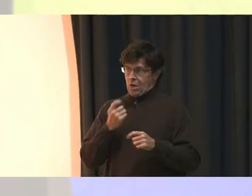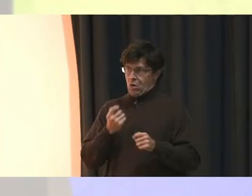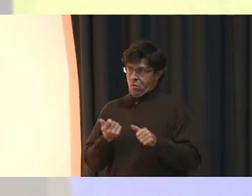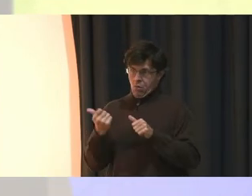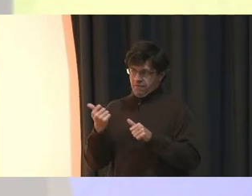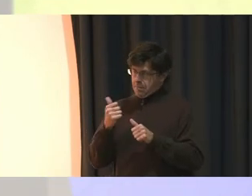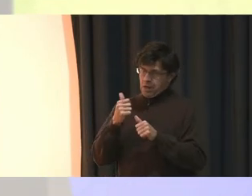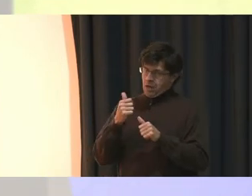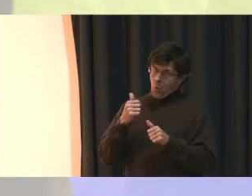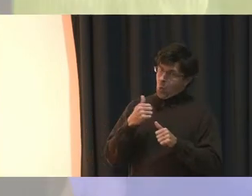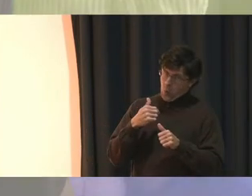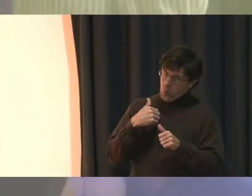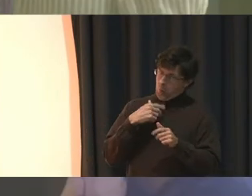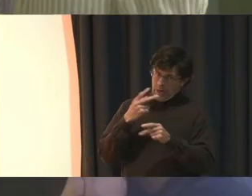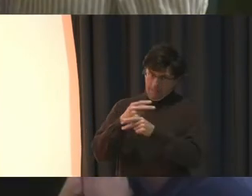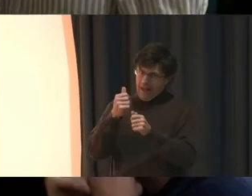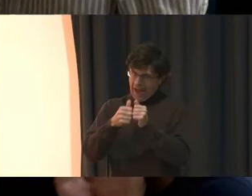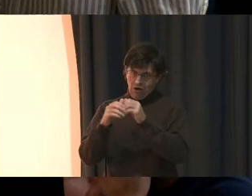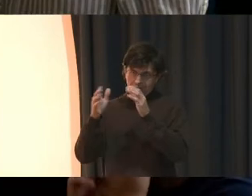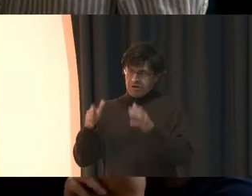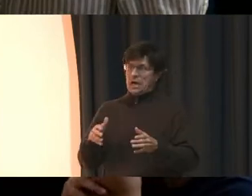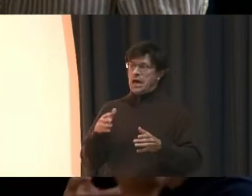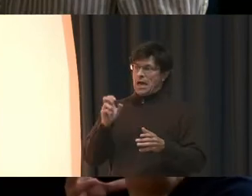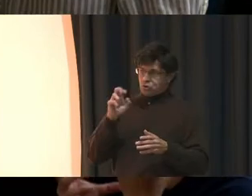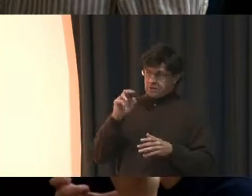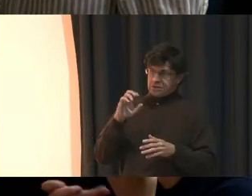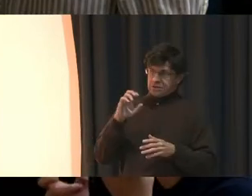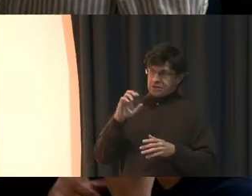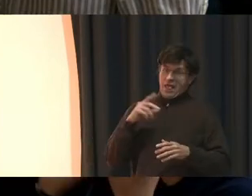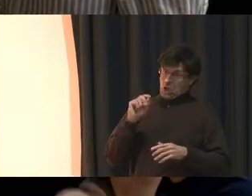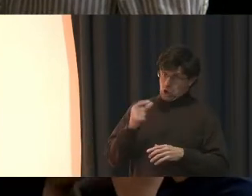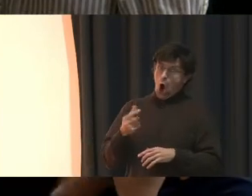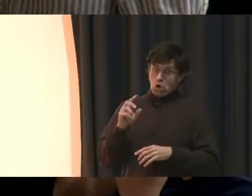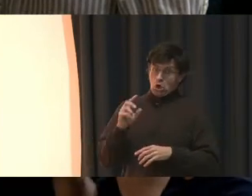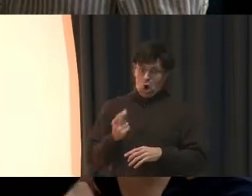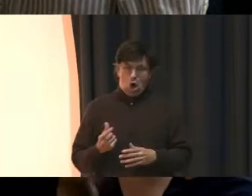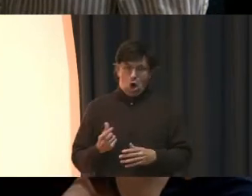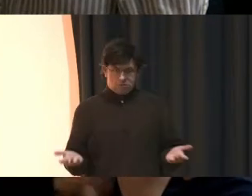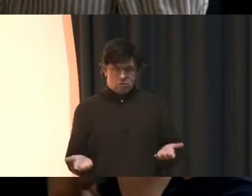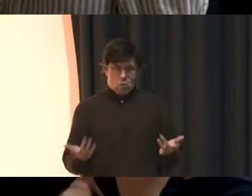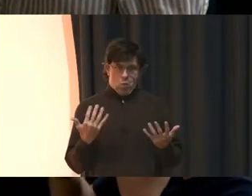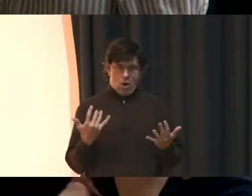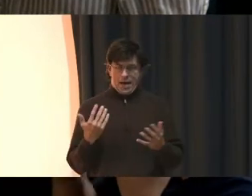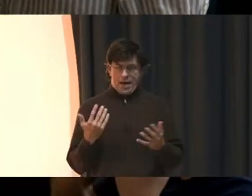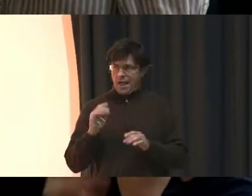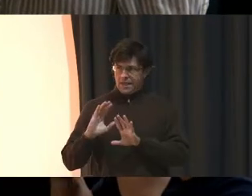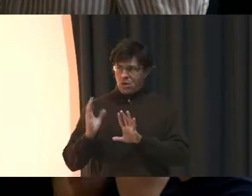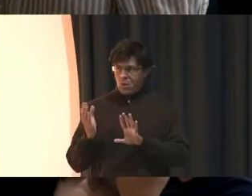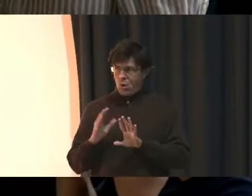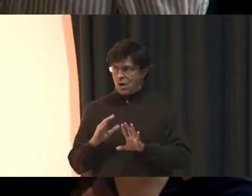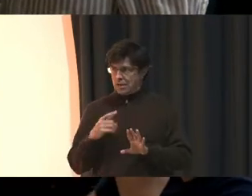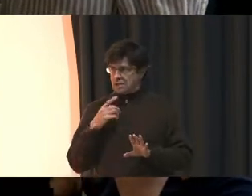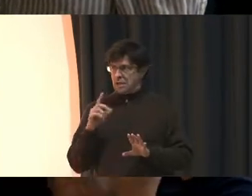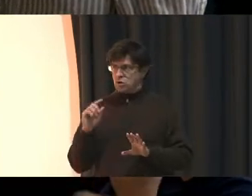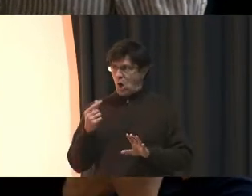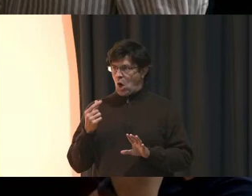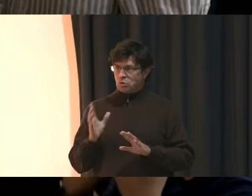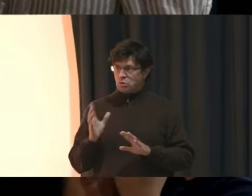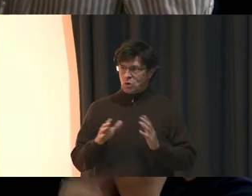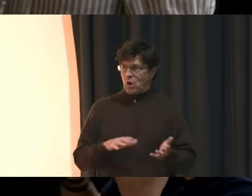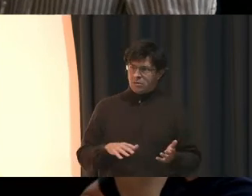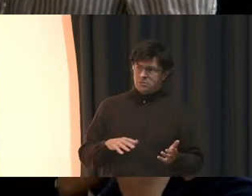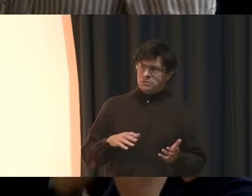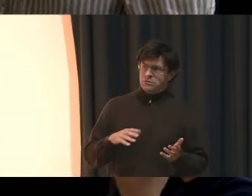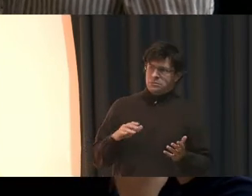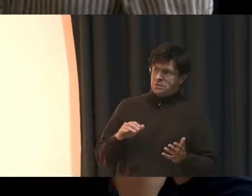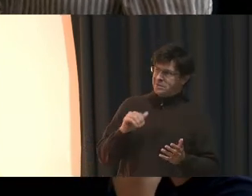And also, we did have the dogs. So the dogs were at the doors. I mean, they're saying the dogs are going to die. No, it's not. When